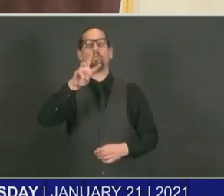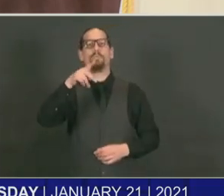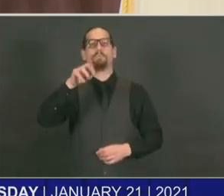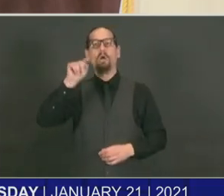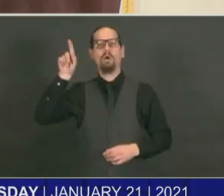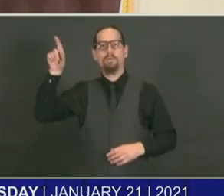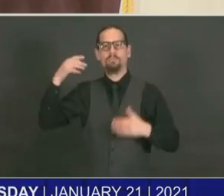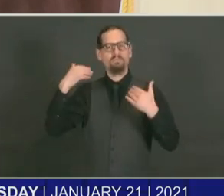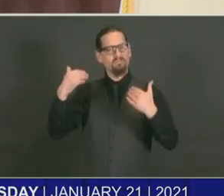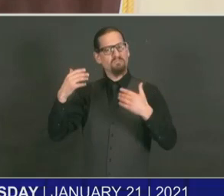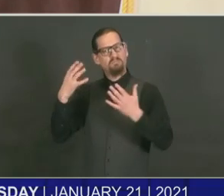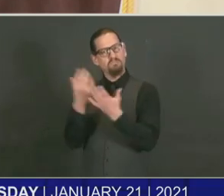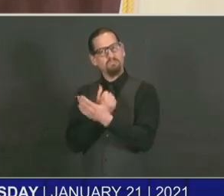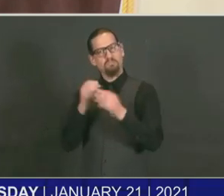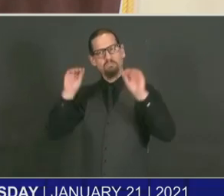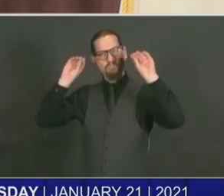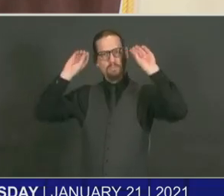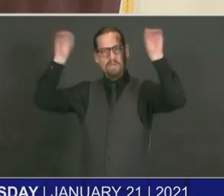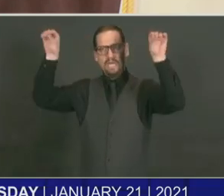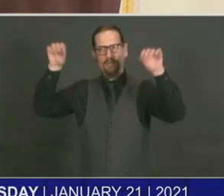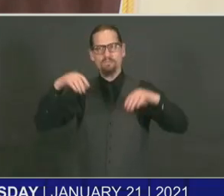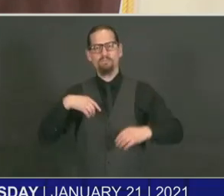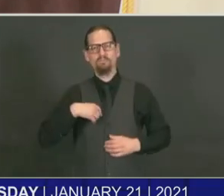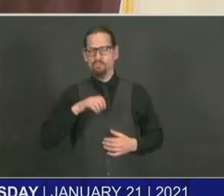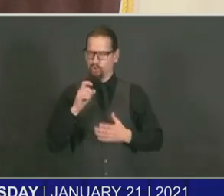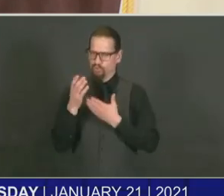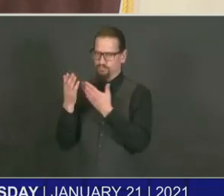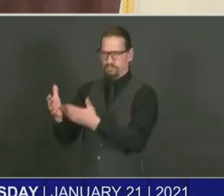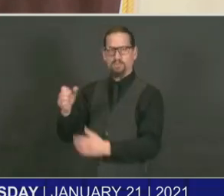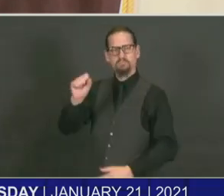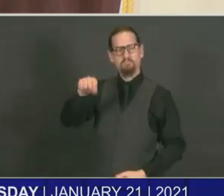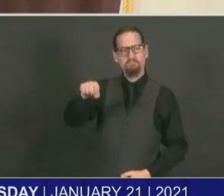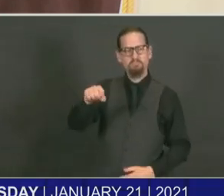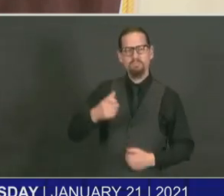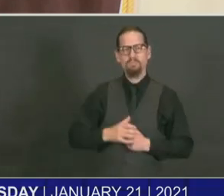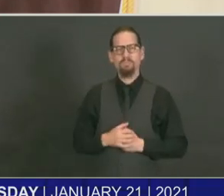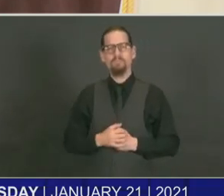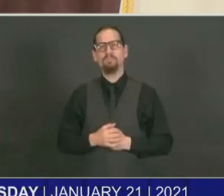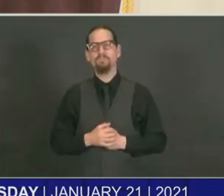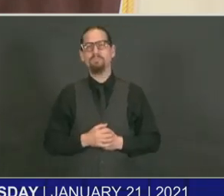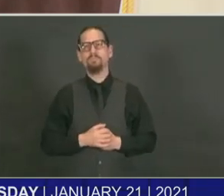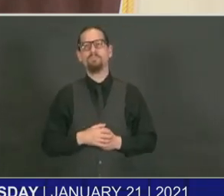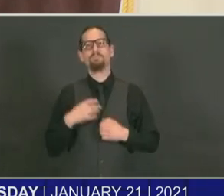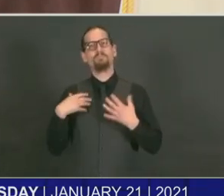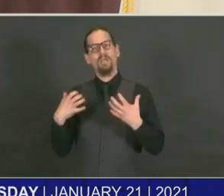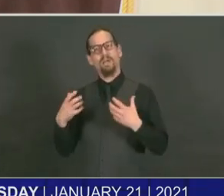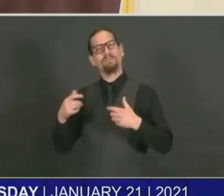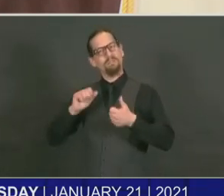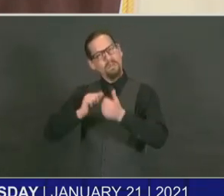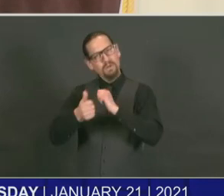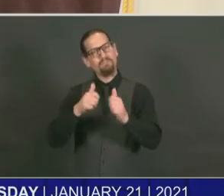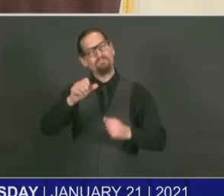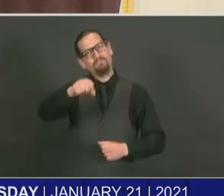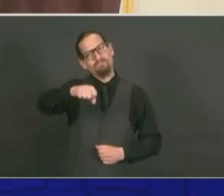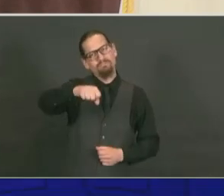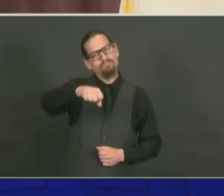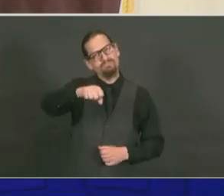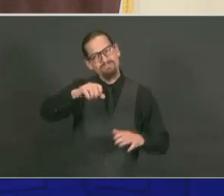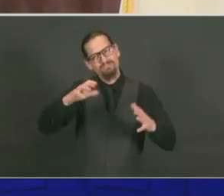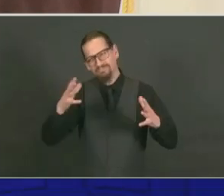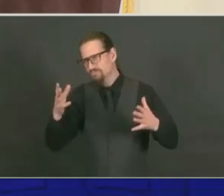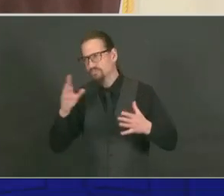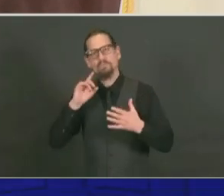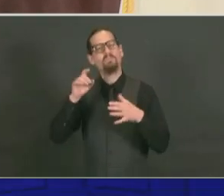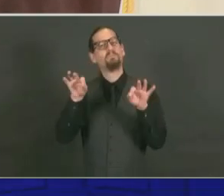work with them. We want to have sports be an option that's safe